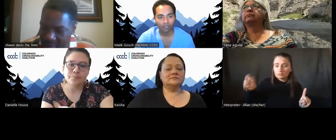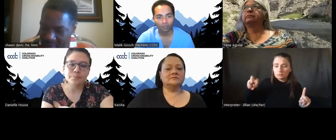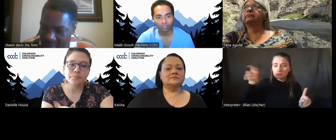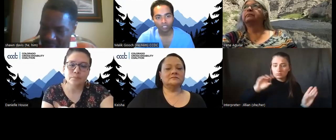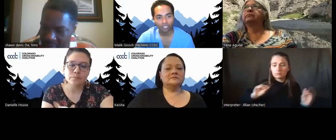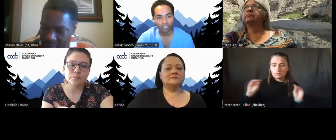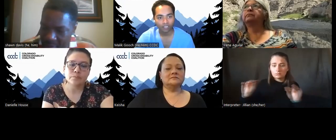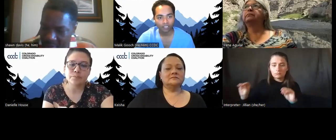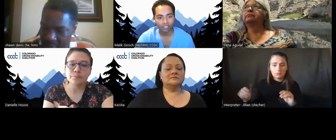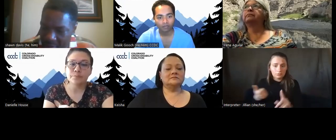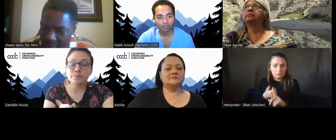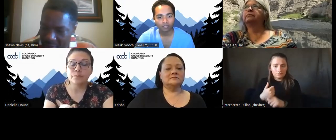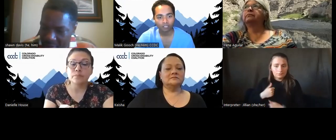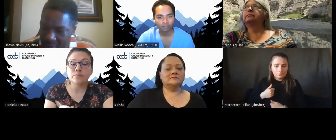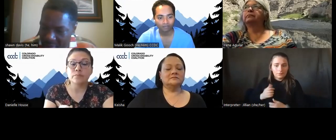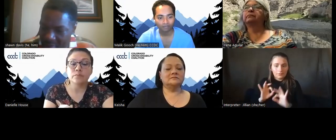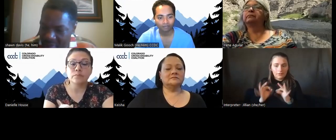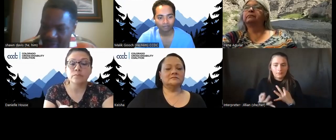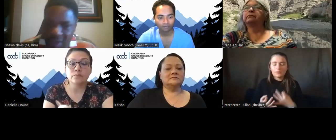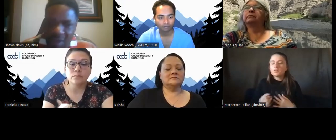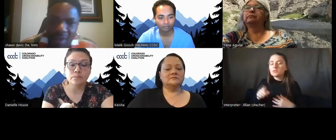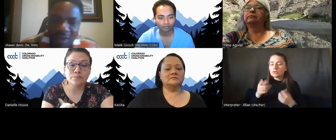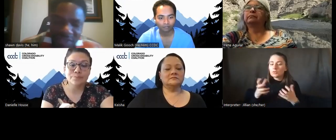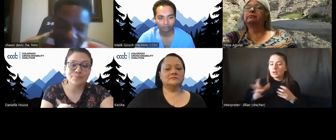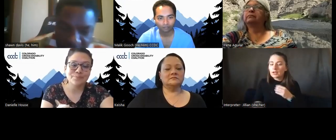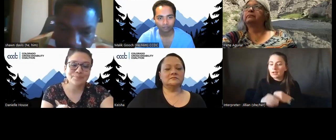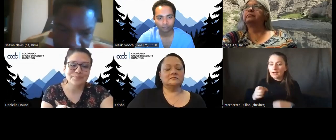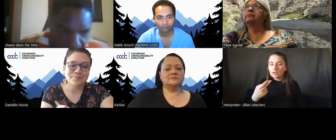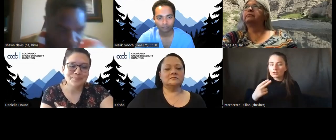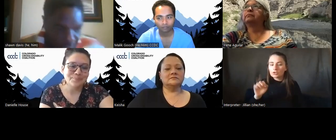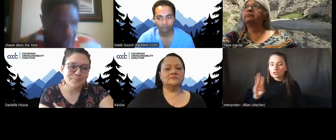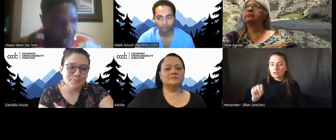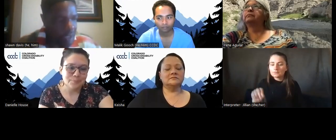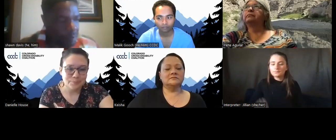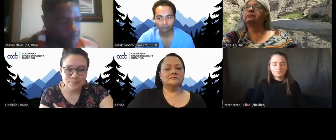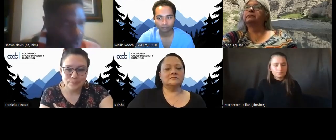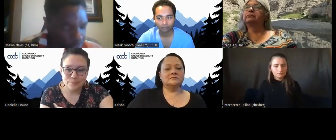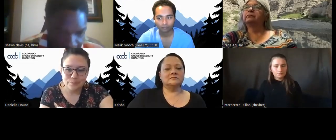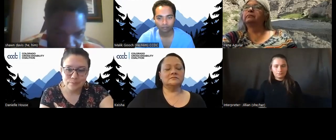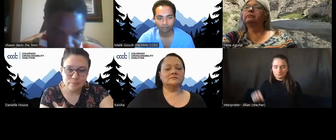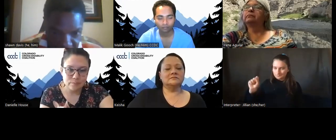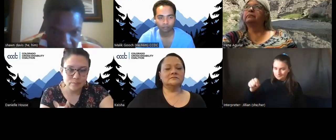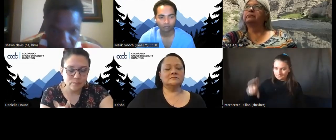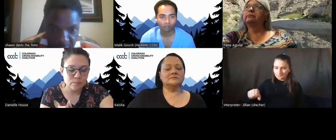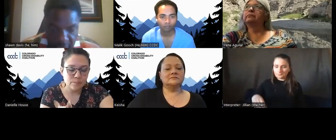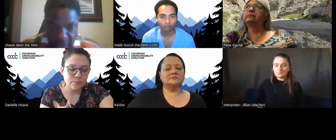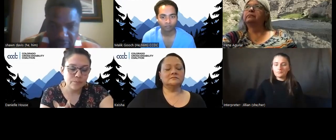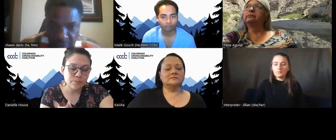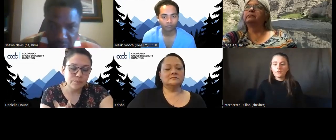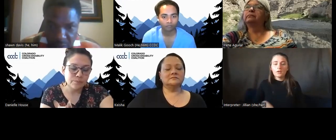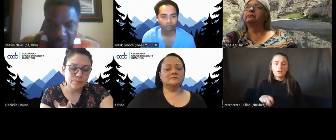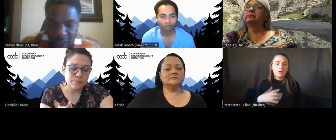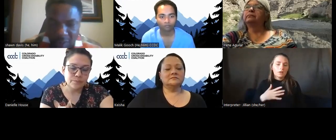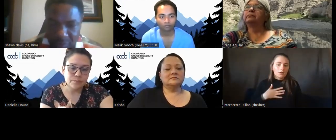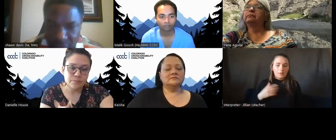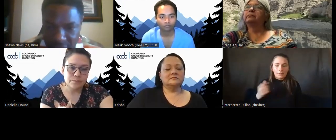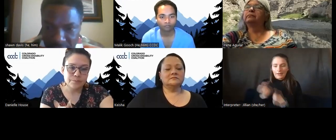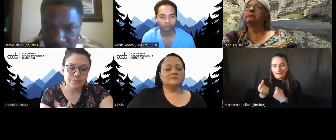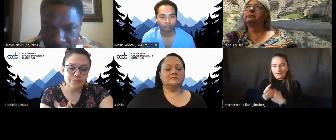And would you like to add to that, Sean? Yeah, my, you know, the advocacy work I do,